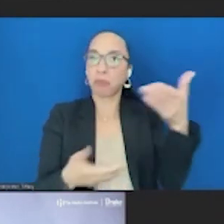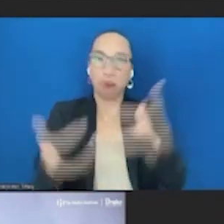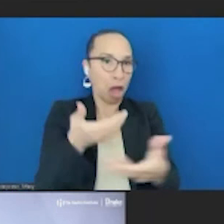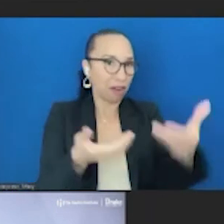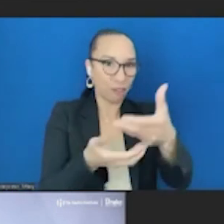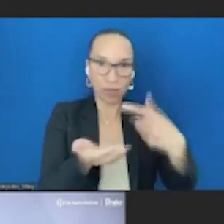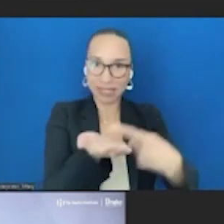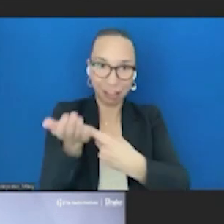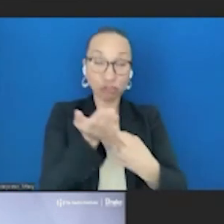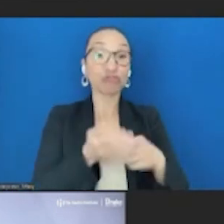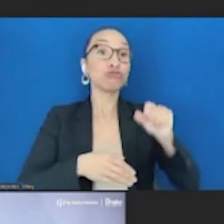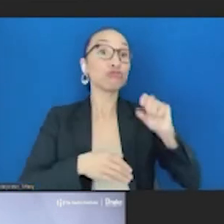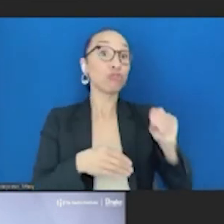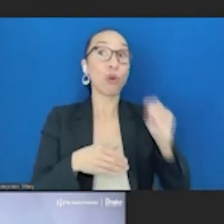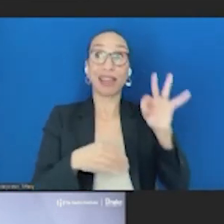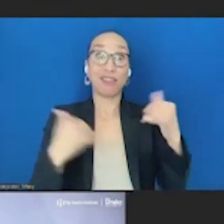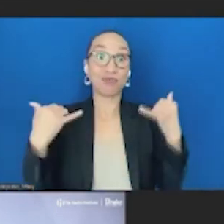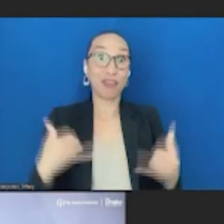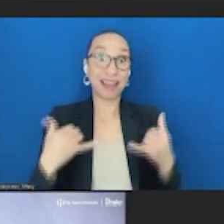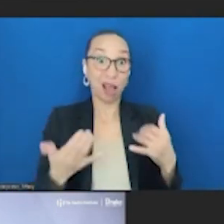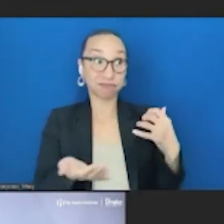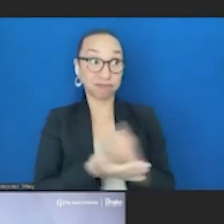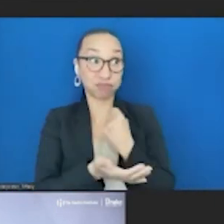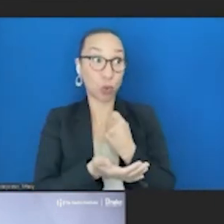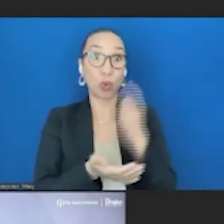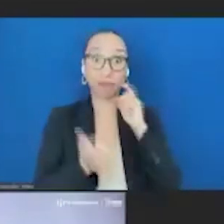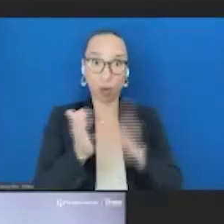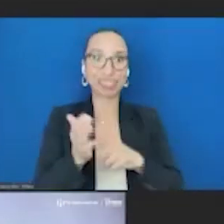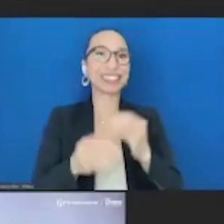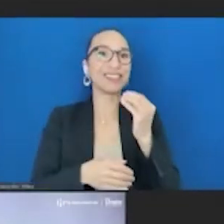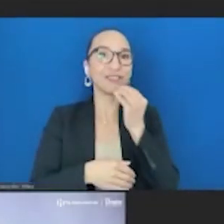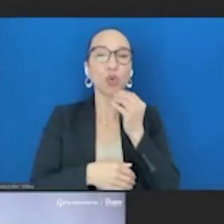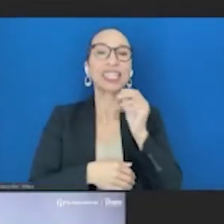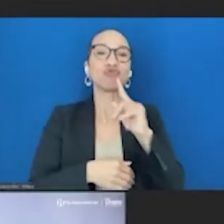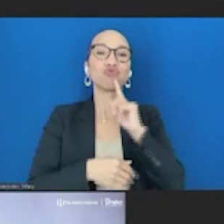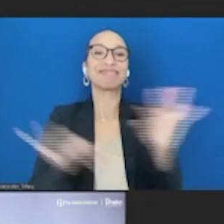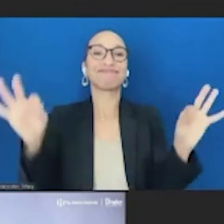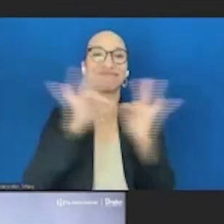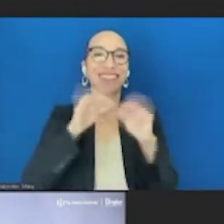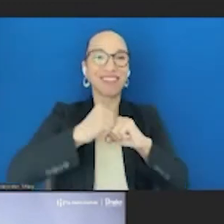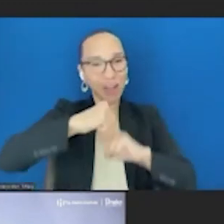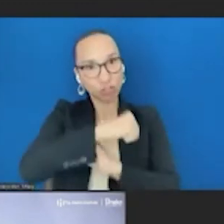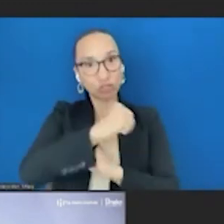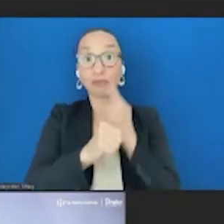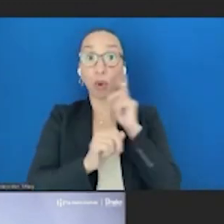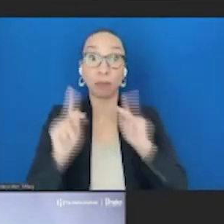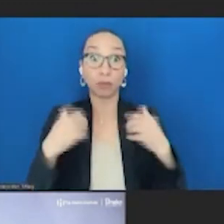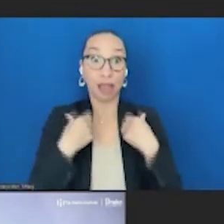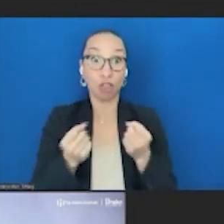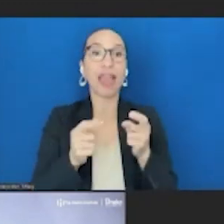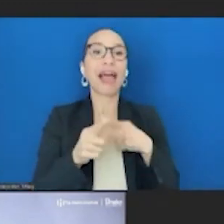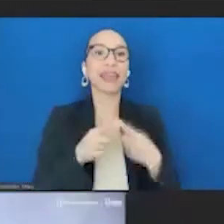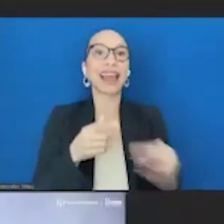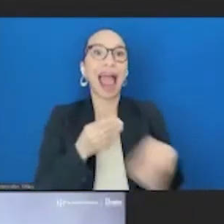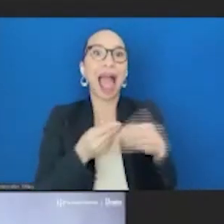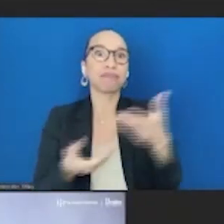where food is really recognized to be foundational and foundational for people's health and add those dimensions to the conversation